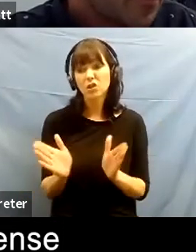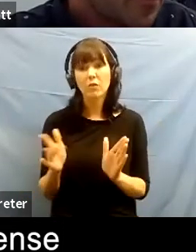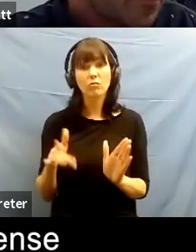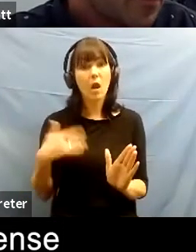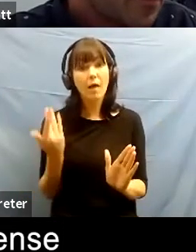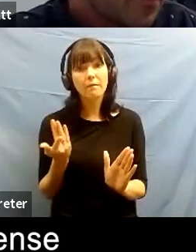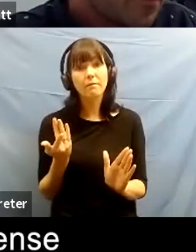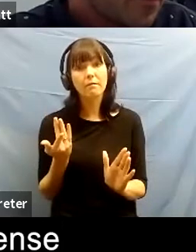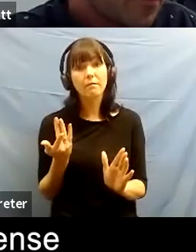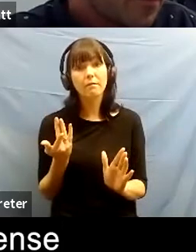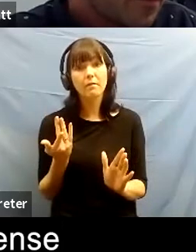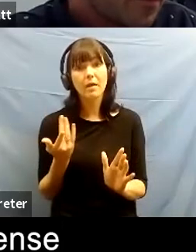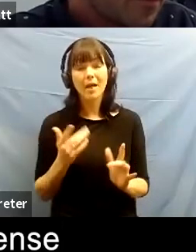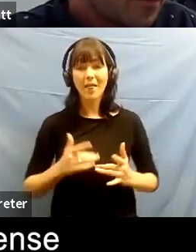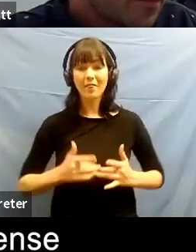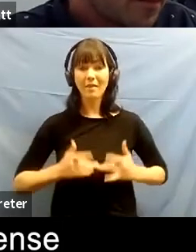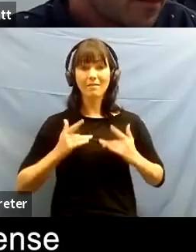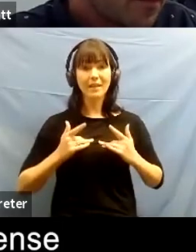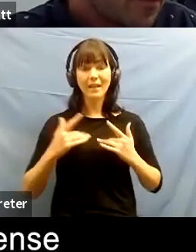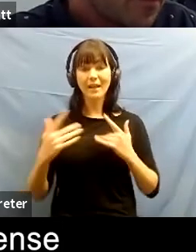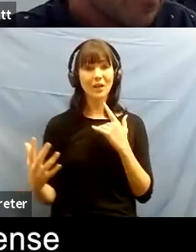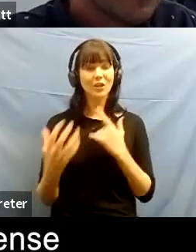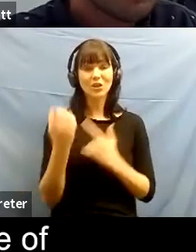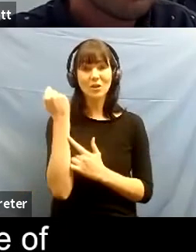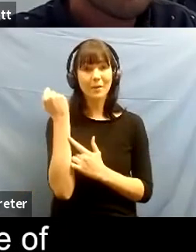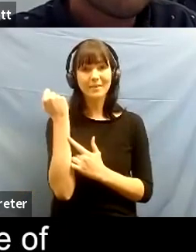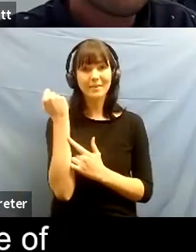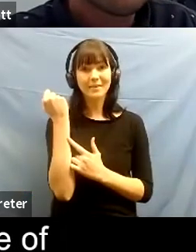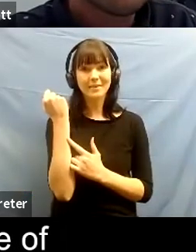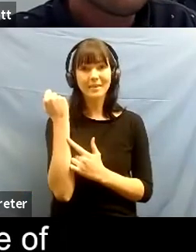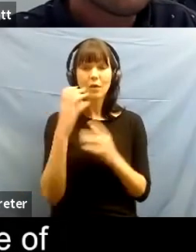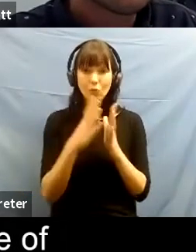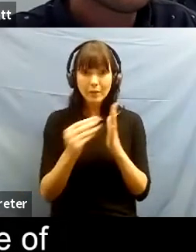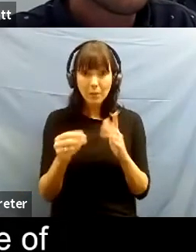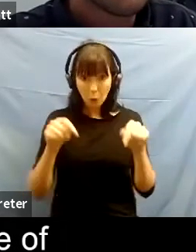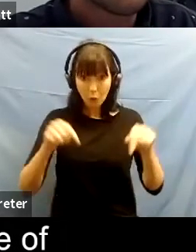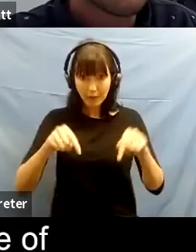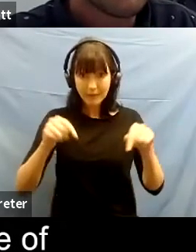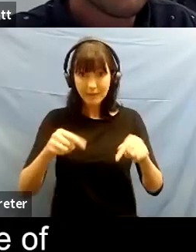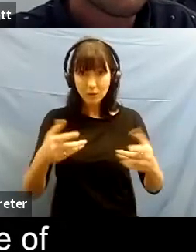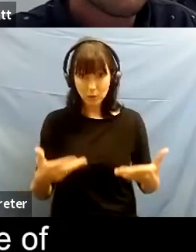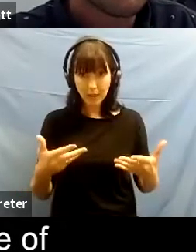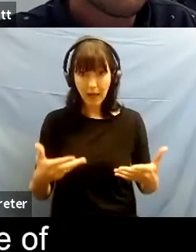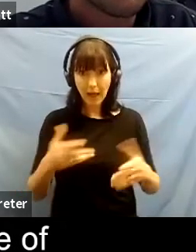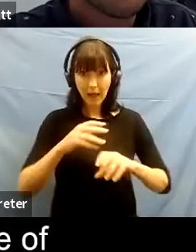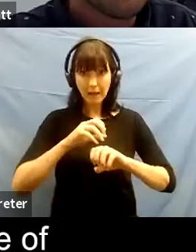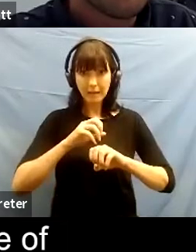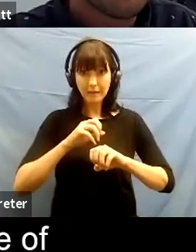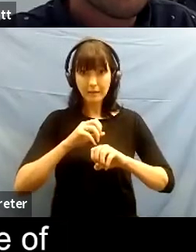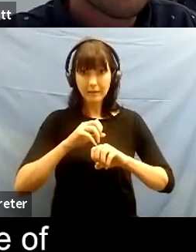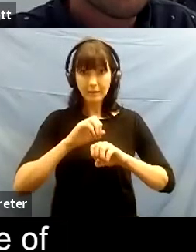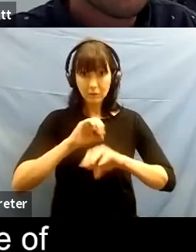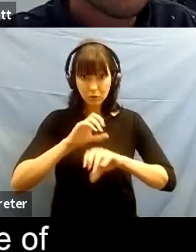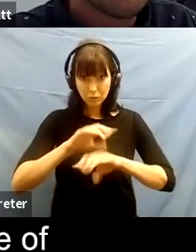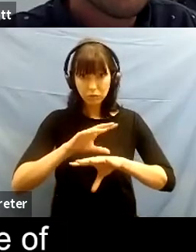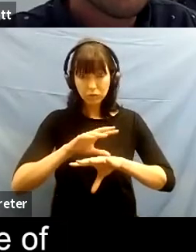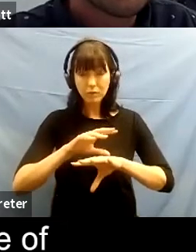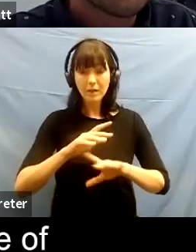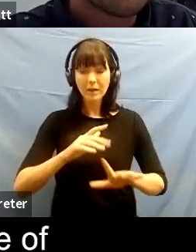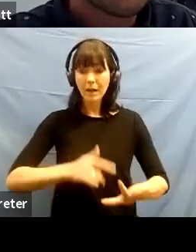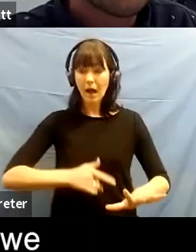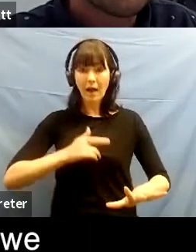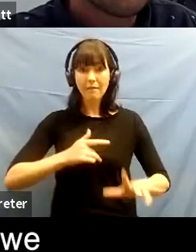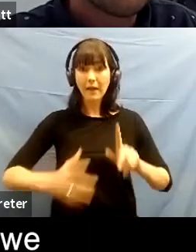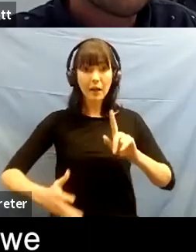sense of achievement after for example doing this talk today i hope to feel a sense of achievement because i felt so